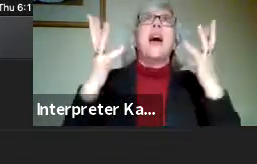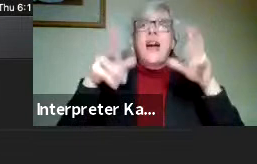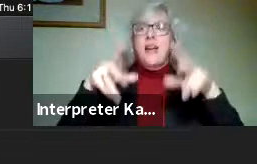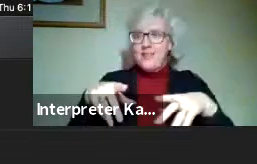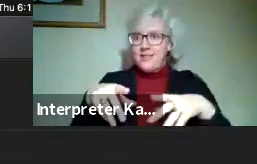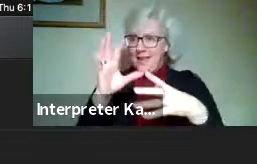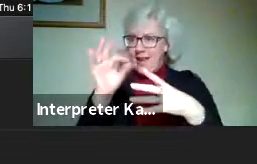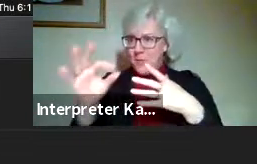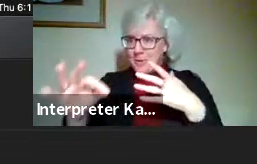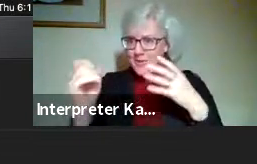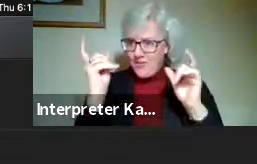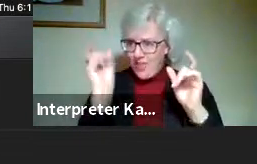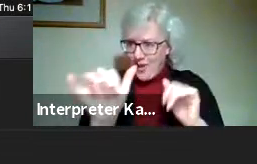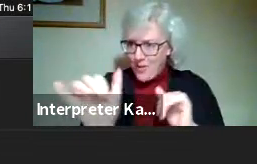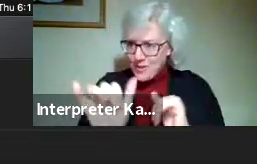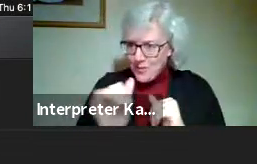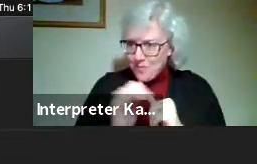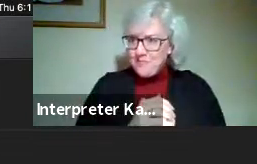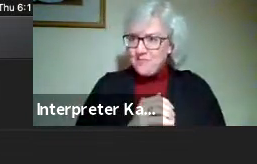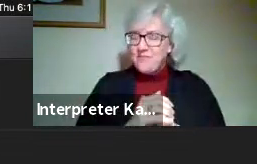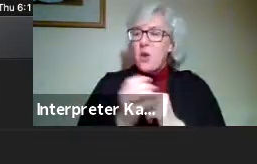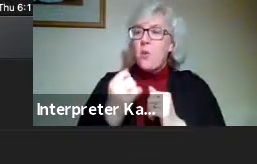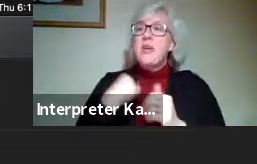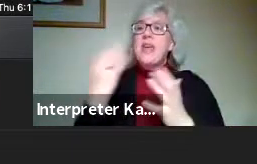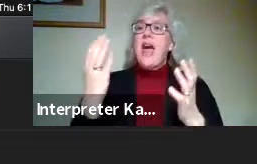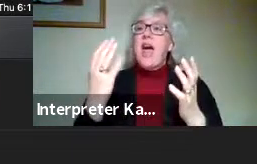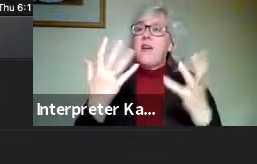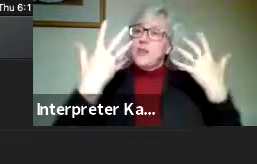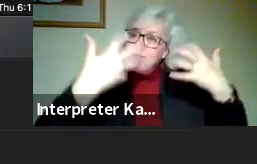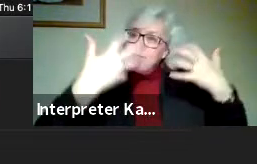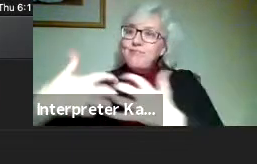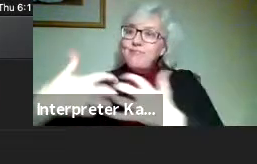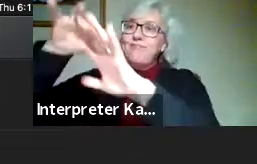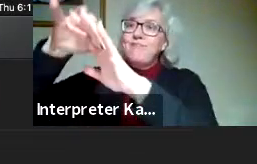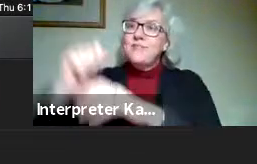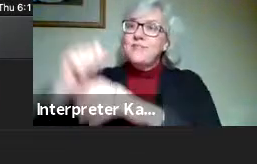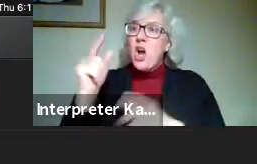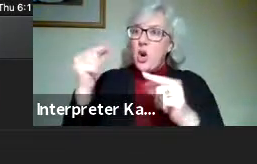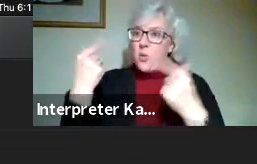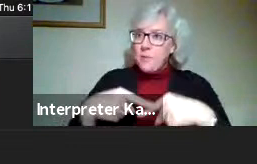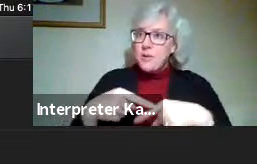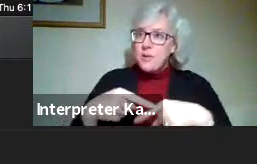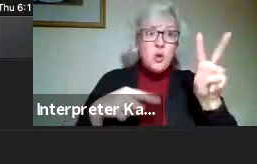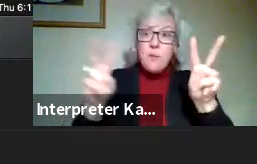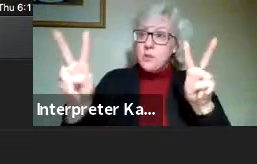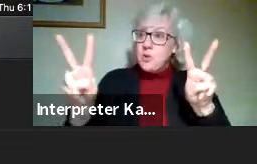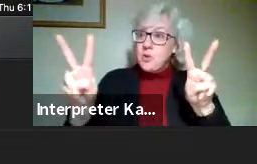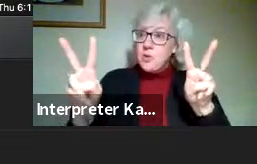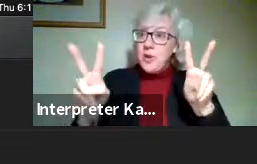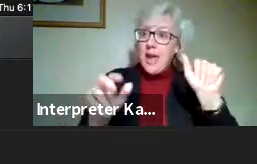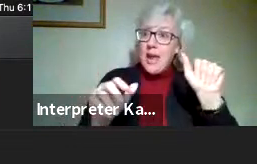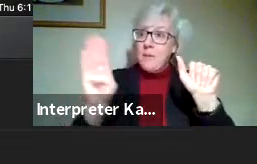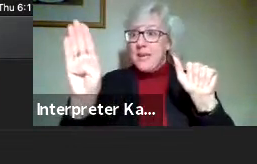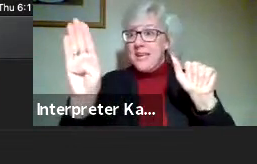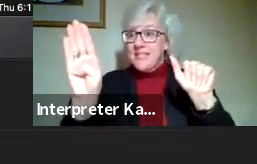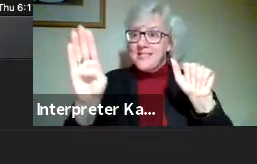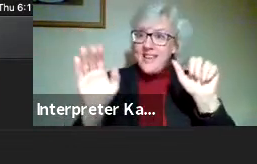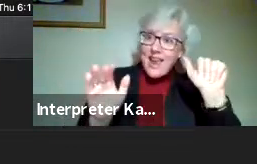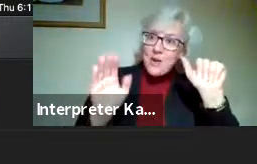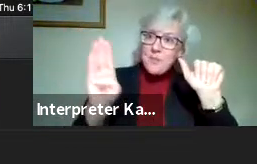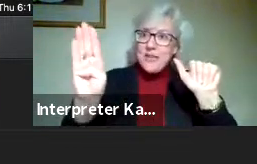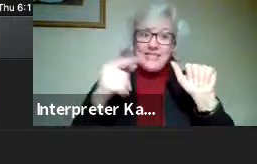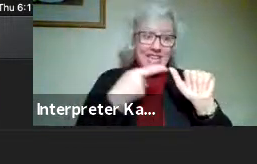in that capacity as well. We have articulation agreements, two plus two, A to Bs, as we call them,